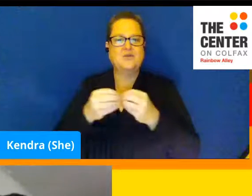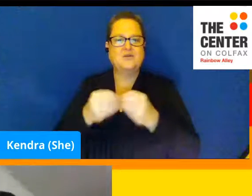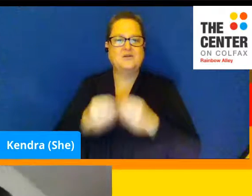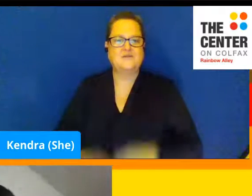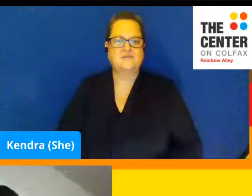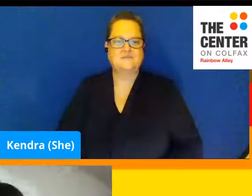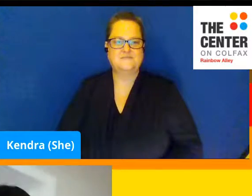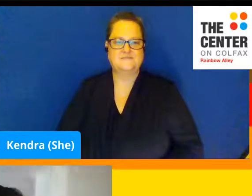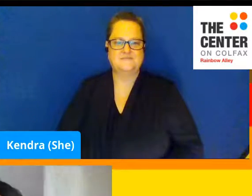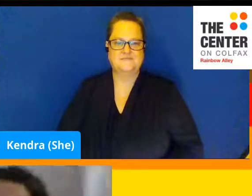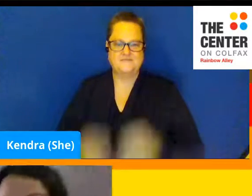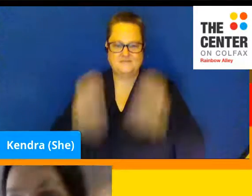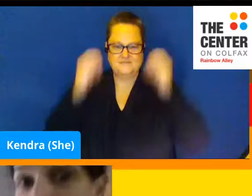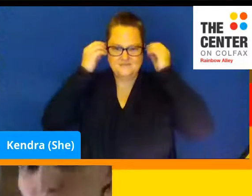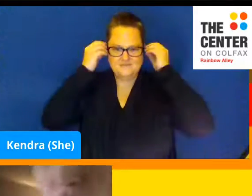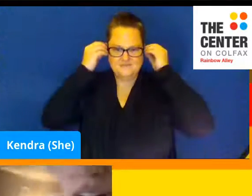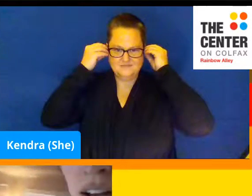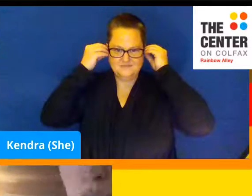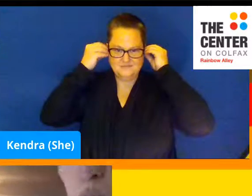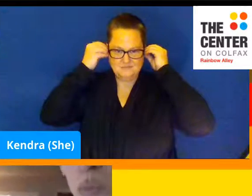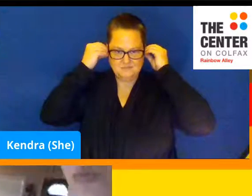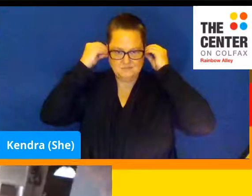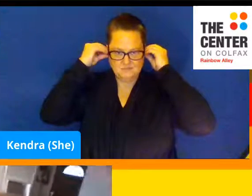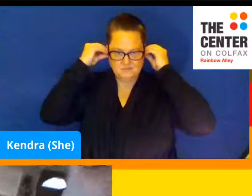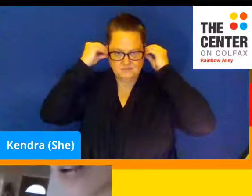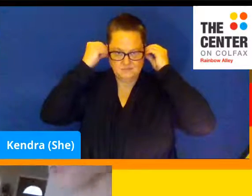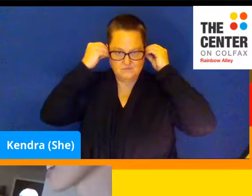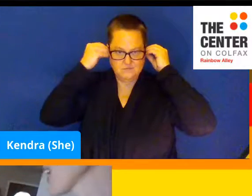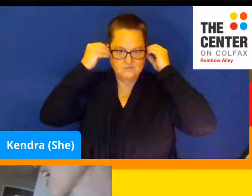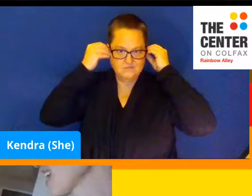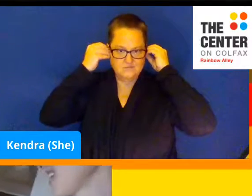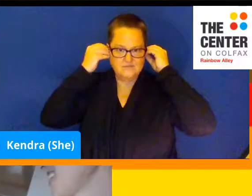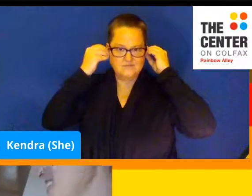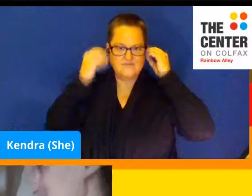Awesome. Just giving us a whole tour.